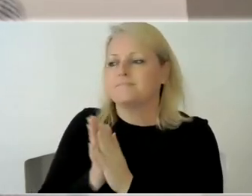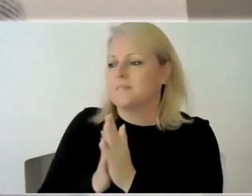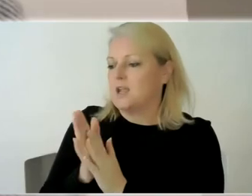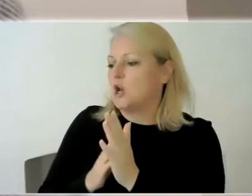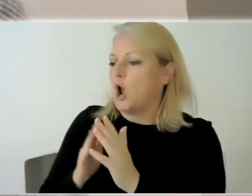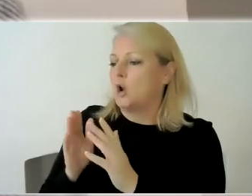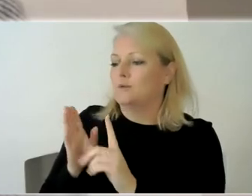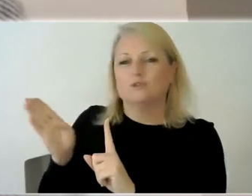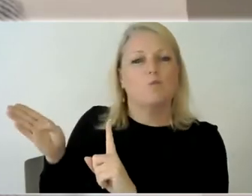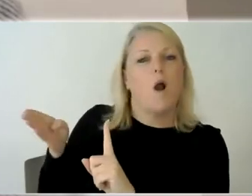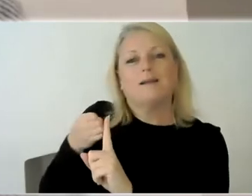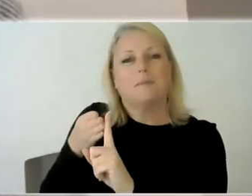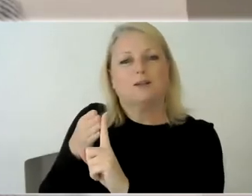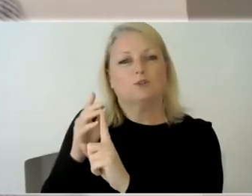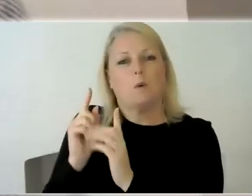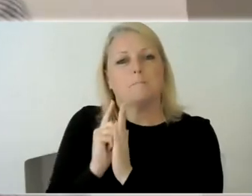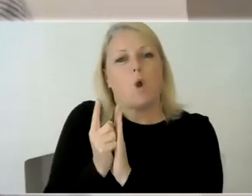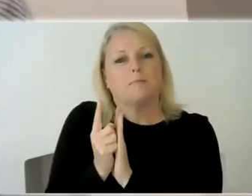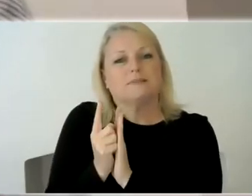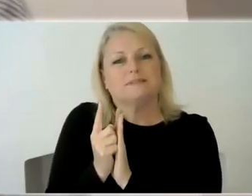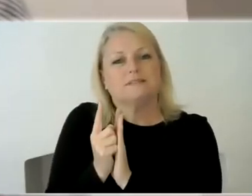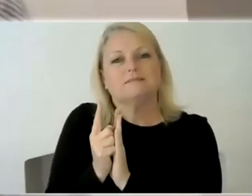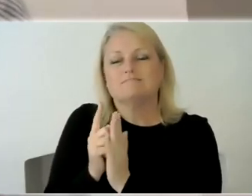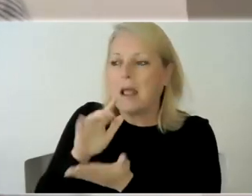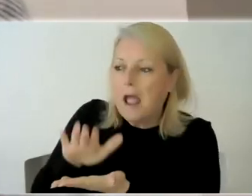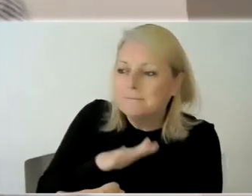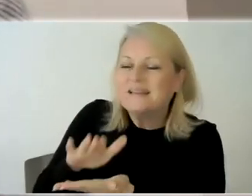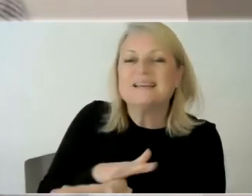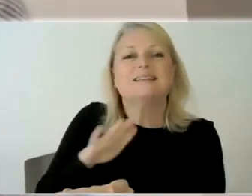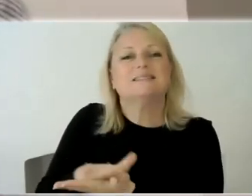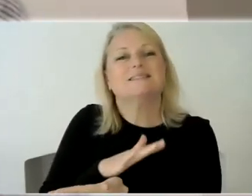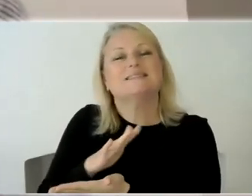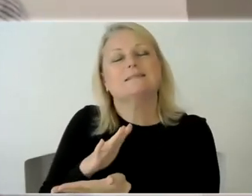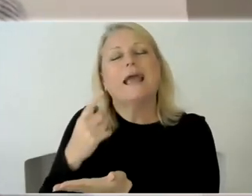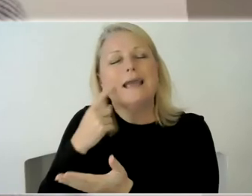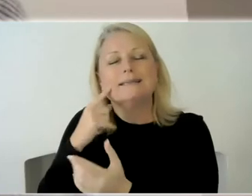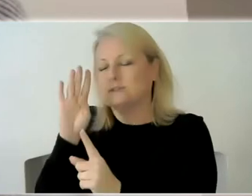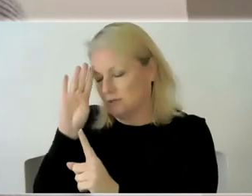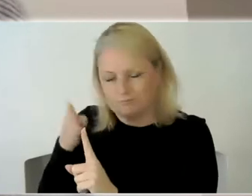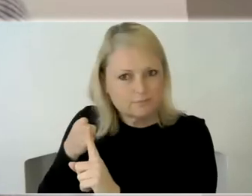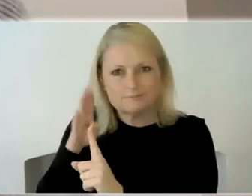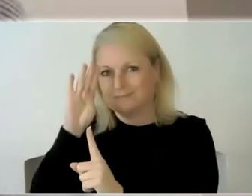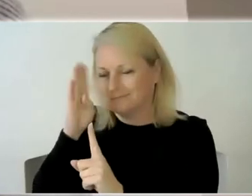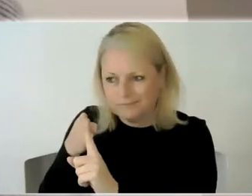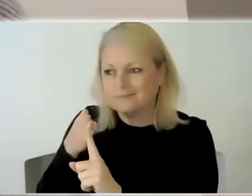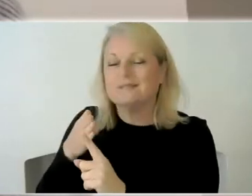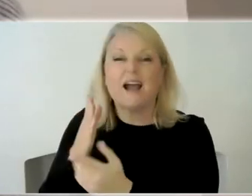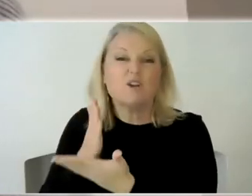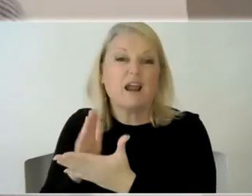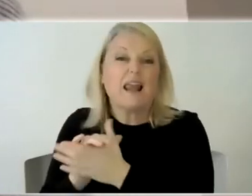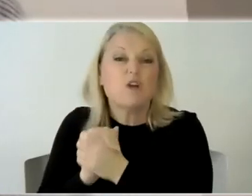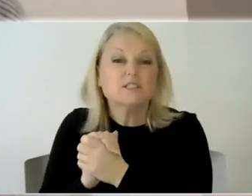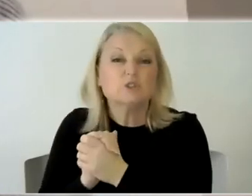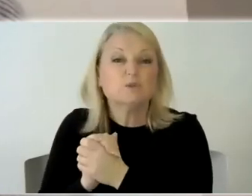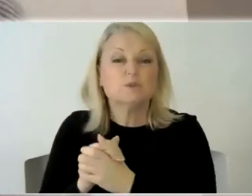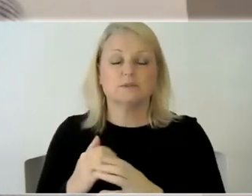um little moments of happiness and bringing it back to you know basic gratitude really um